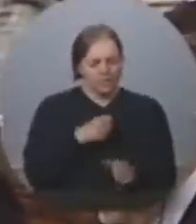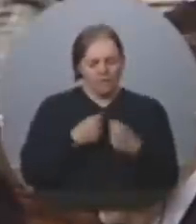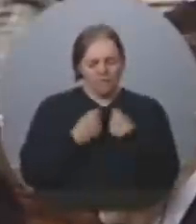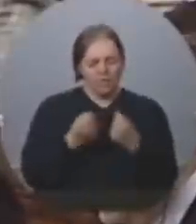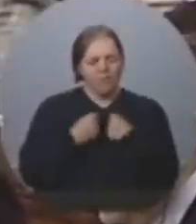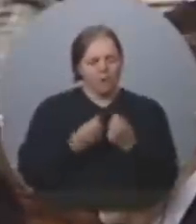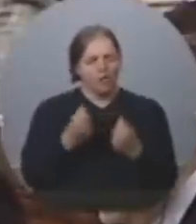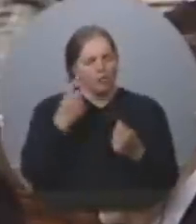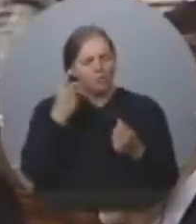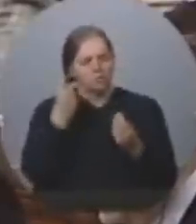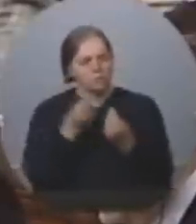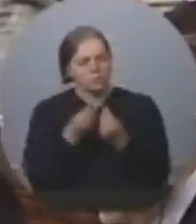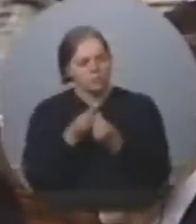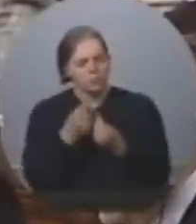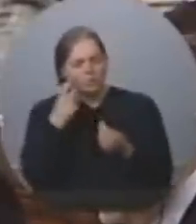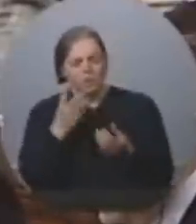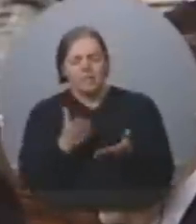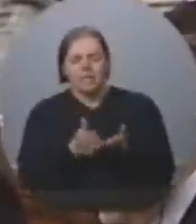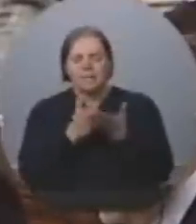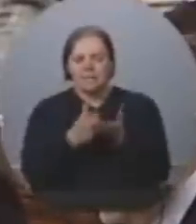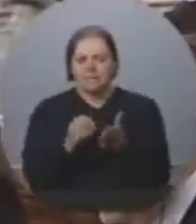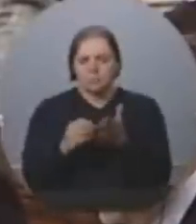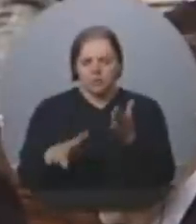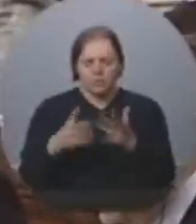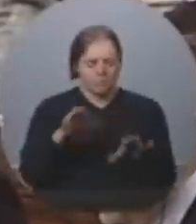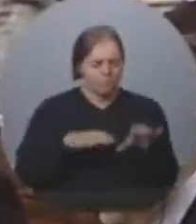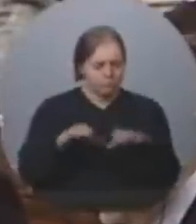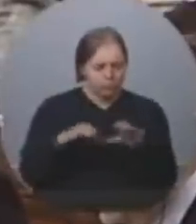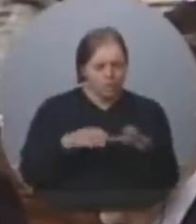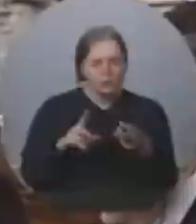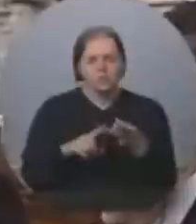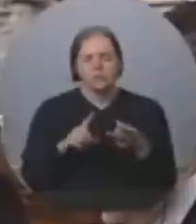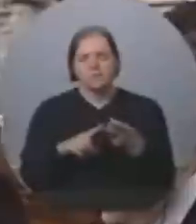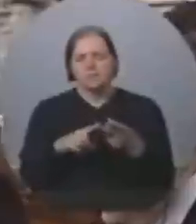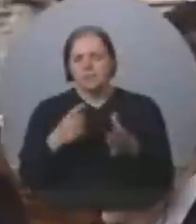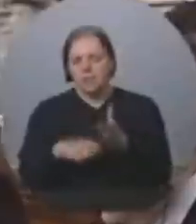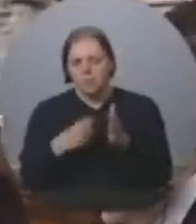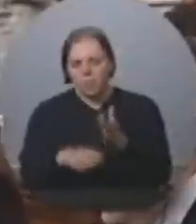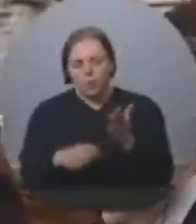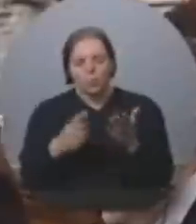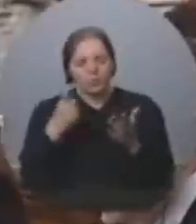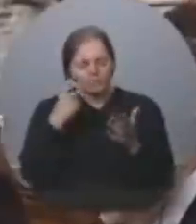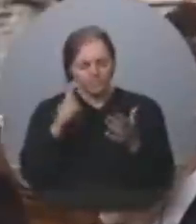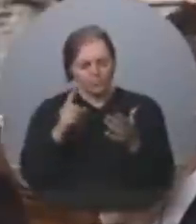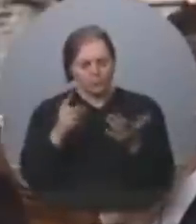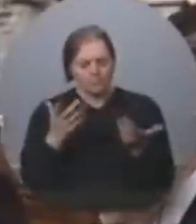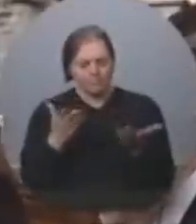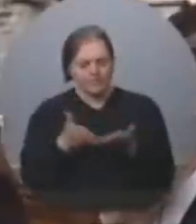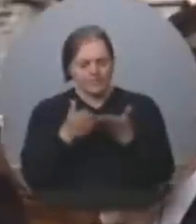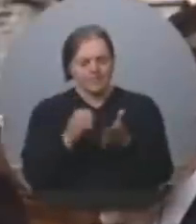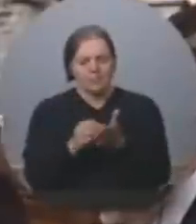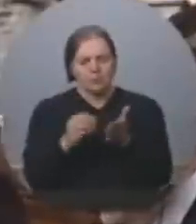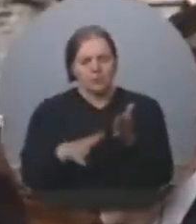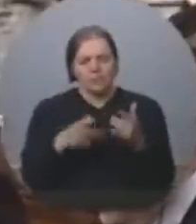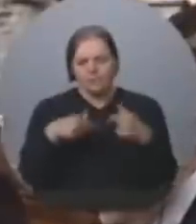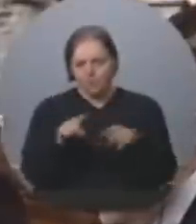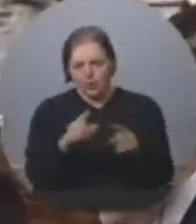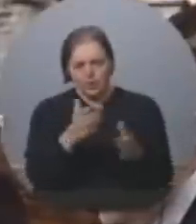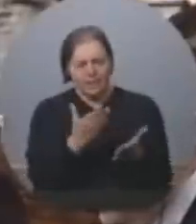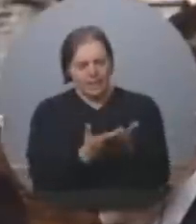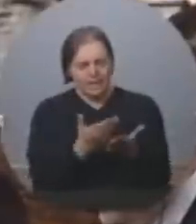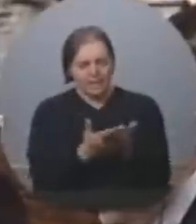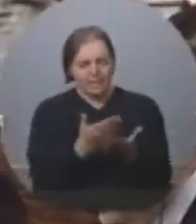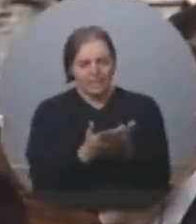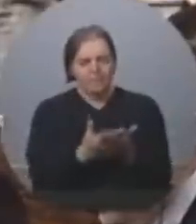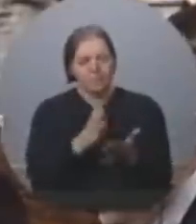help students with the burses, with the impôts, to help students with the government to the college, and,